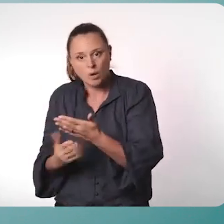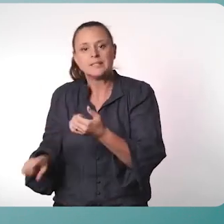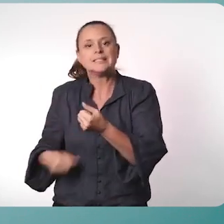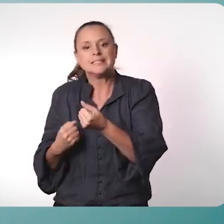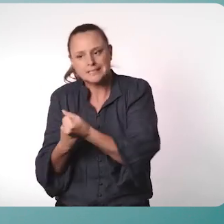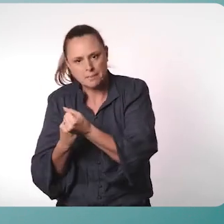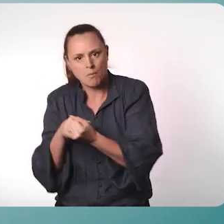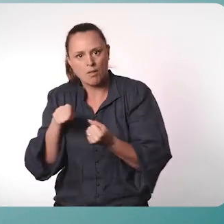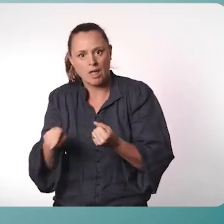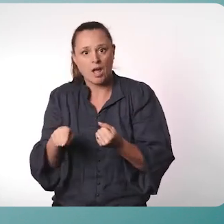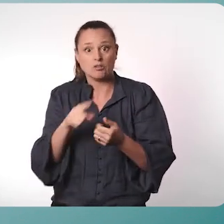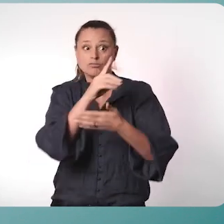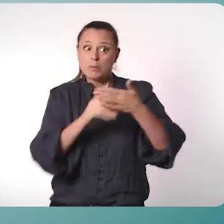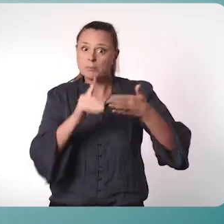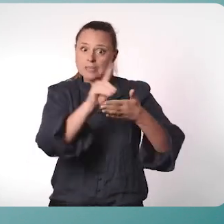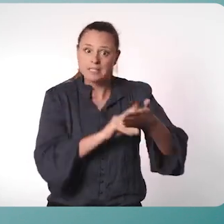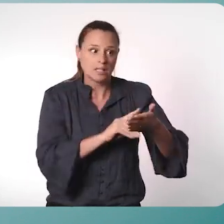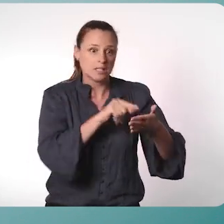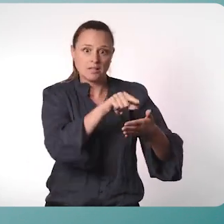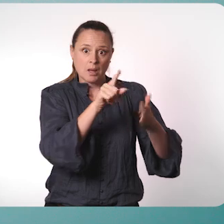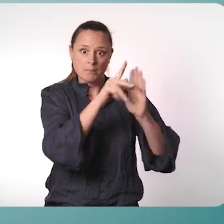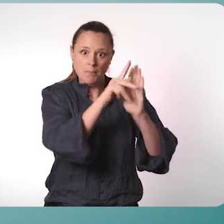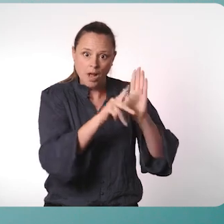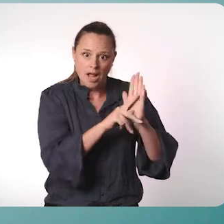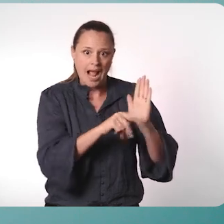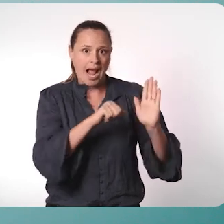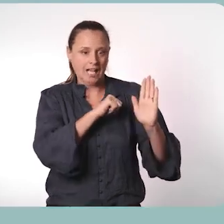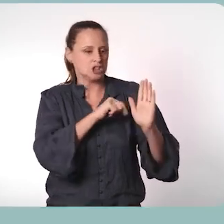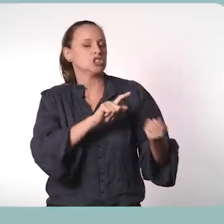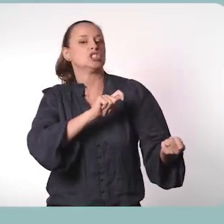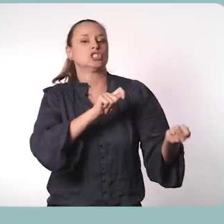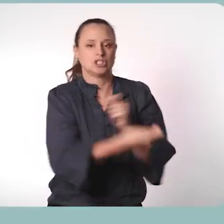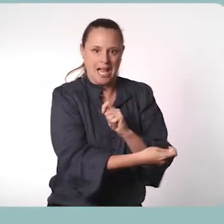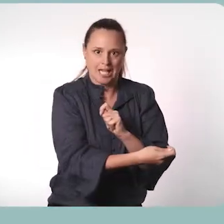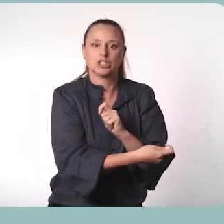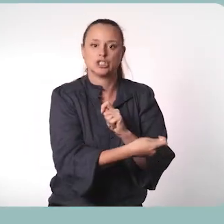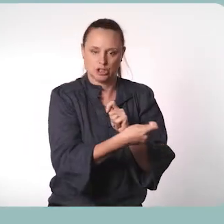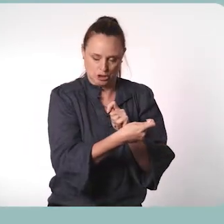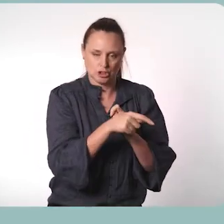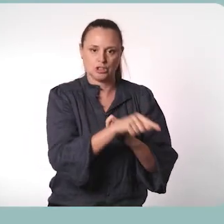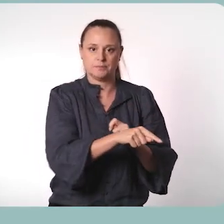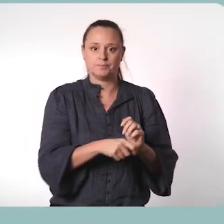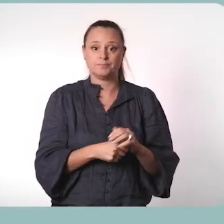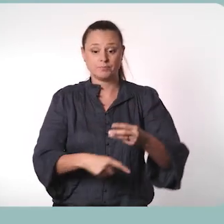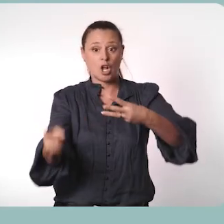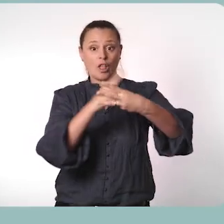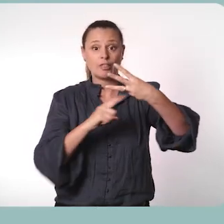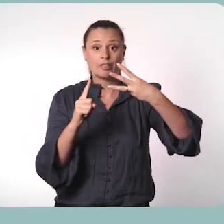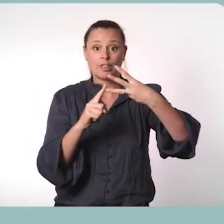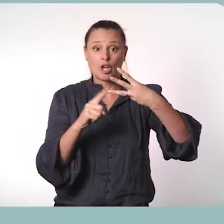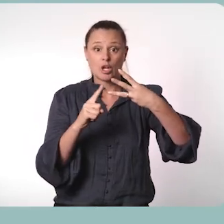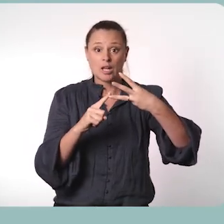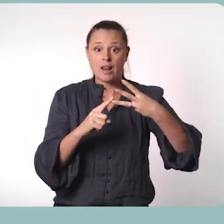discriminatory policies and attitudes like controlling sexual reproductive laws. Action three focuses on challenging